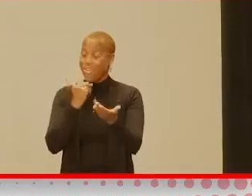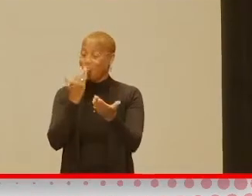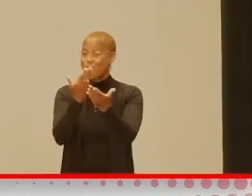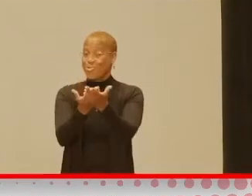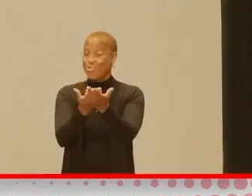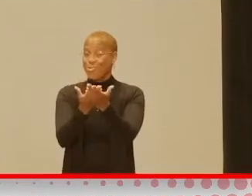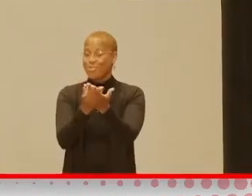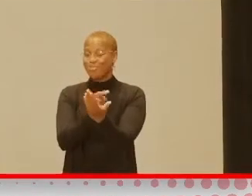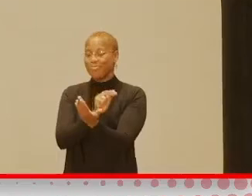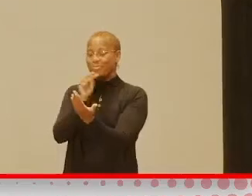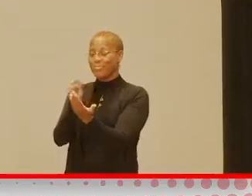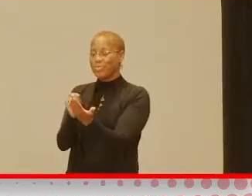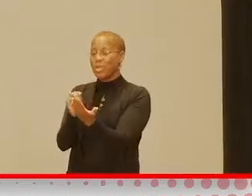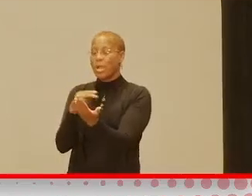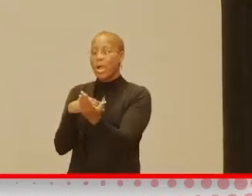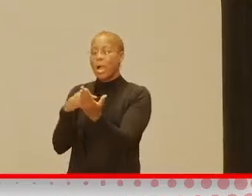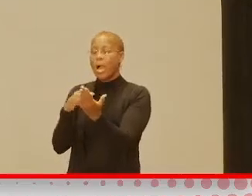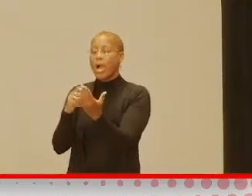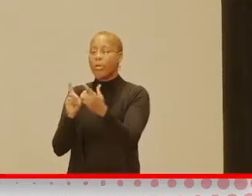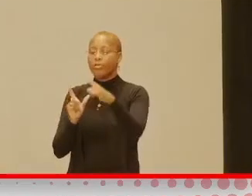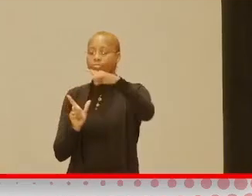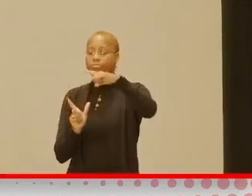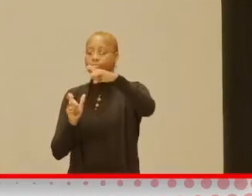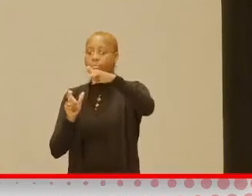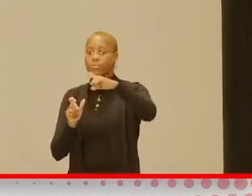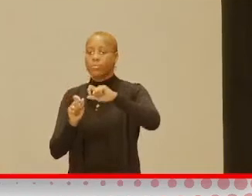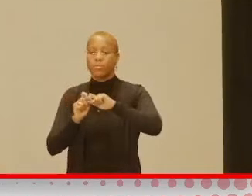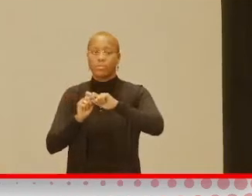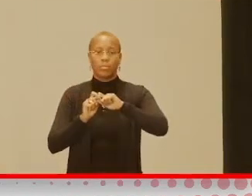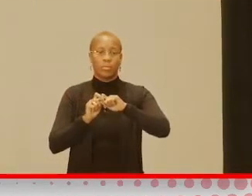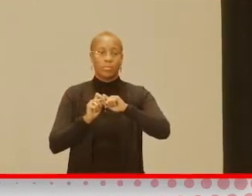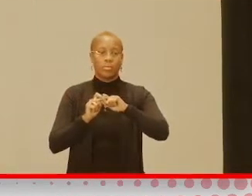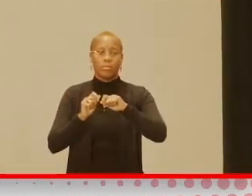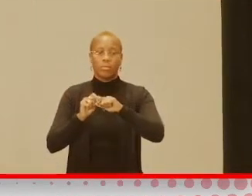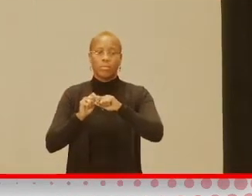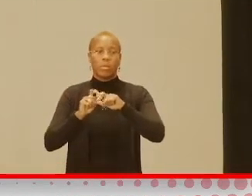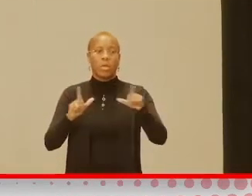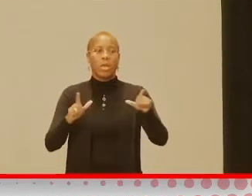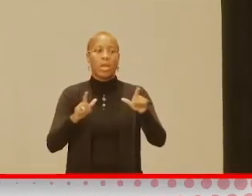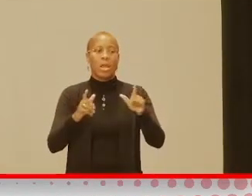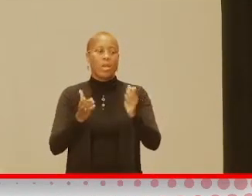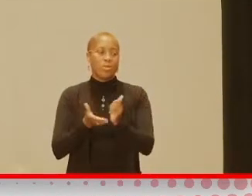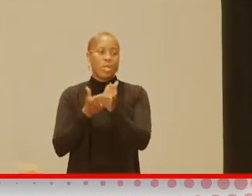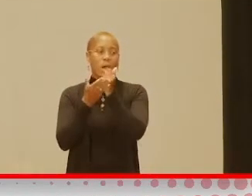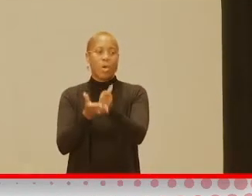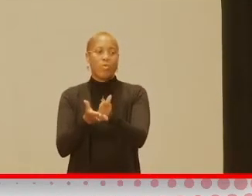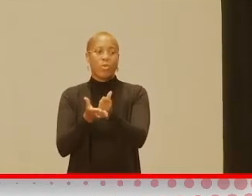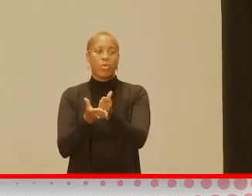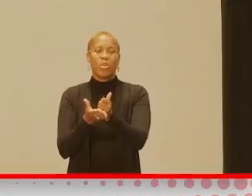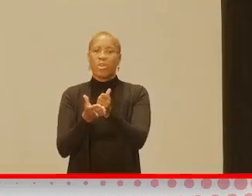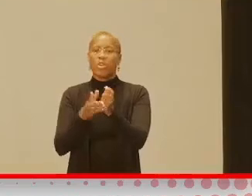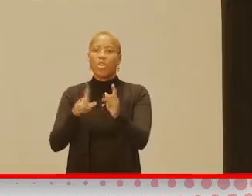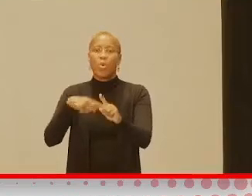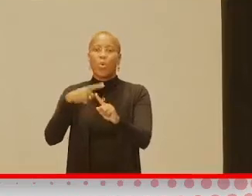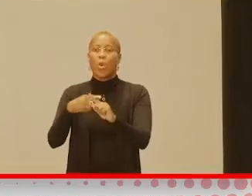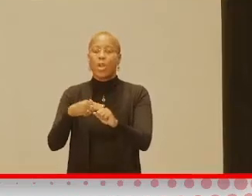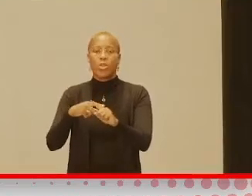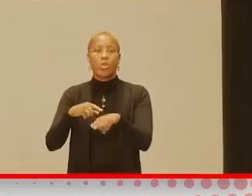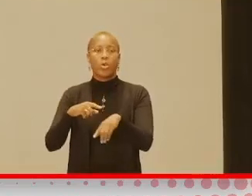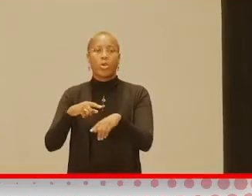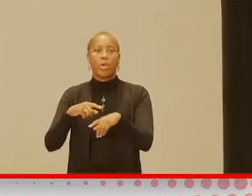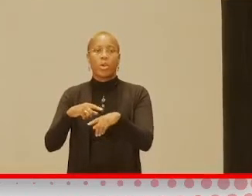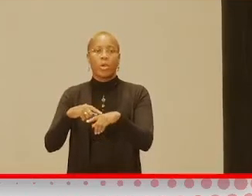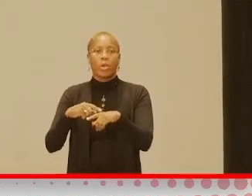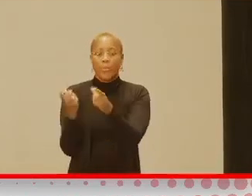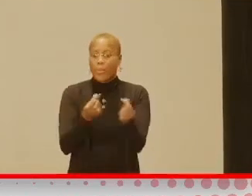out. And, again, I've got a couple of screenshots there that you can see. It's really helpful, you know, especially when you're on the go, if you're busy